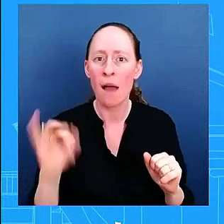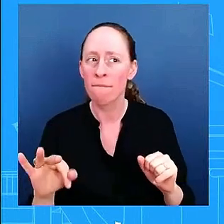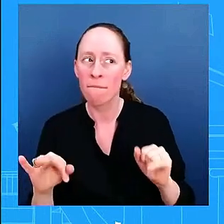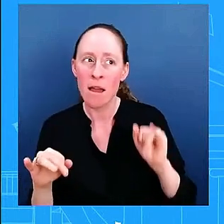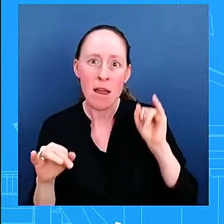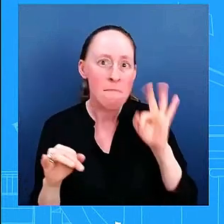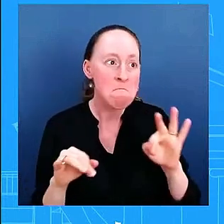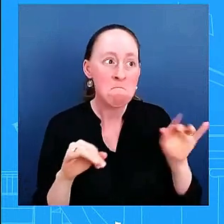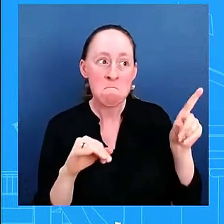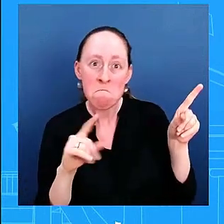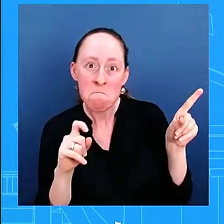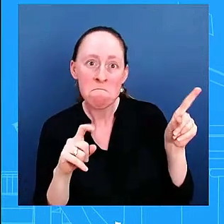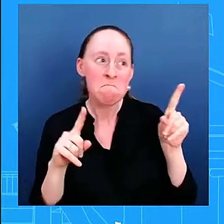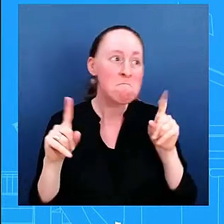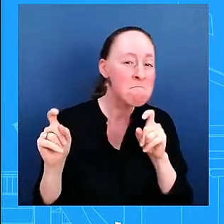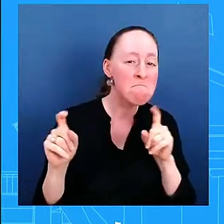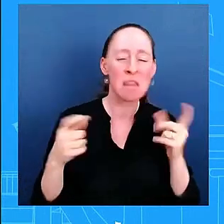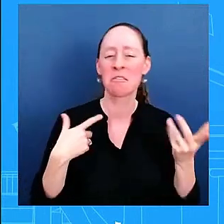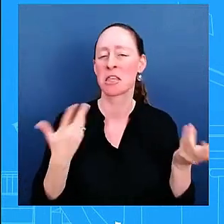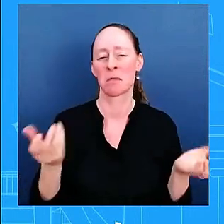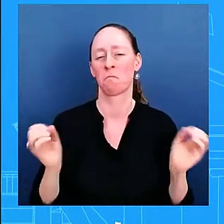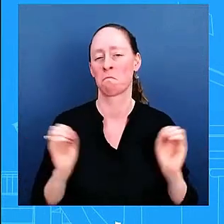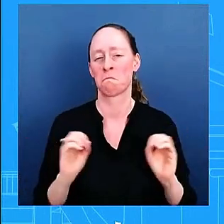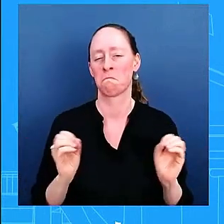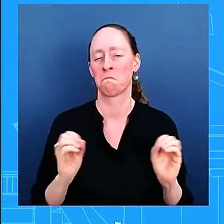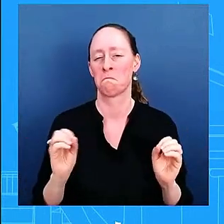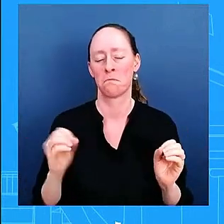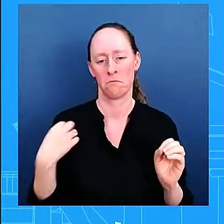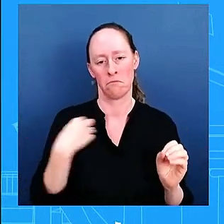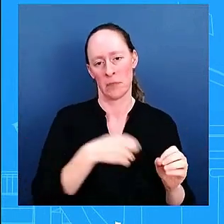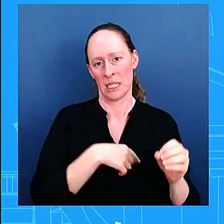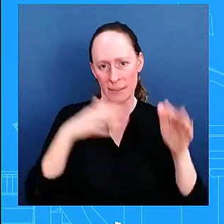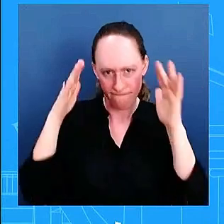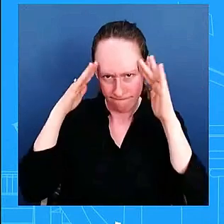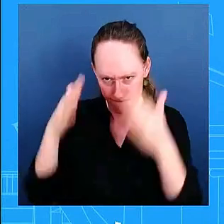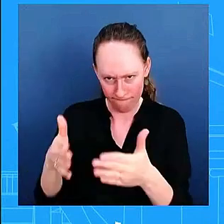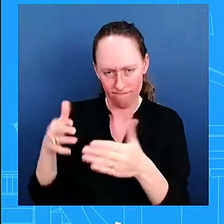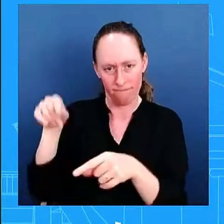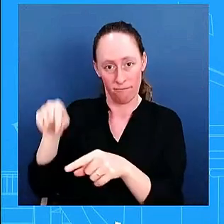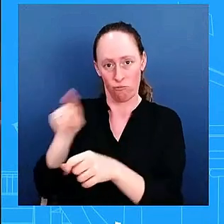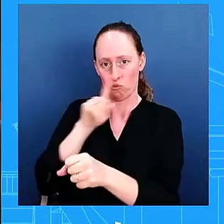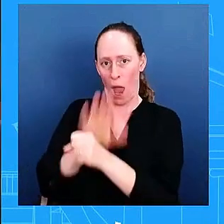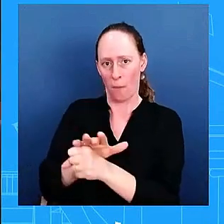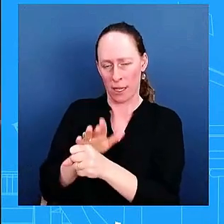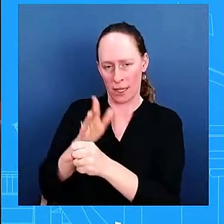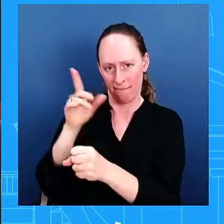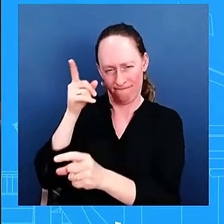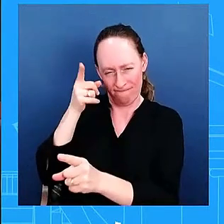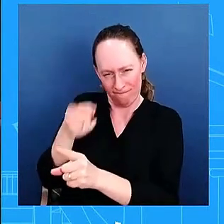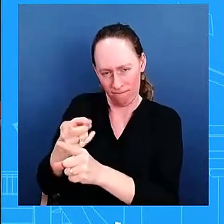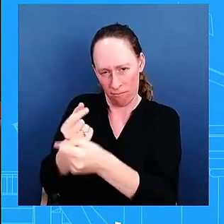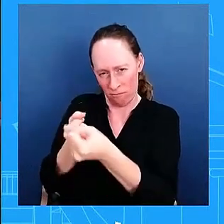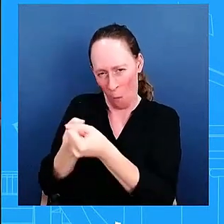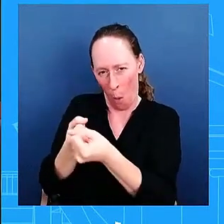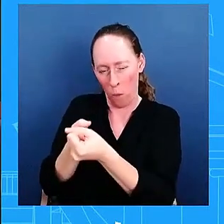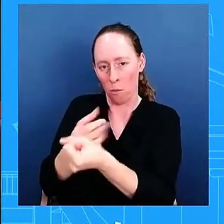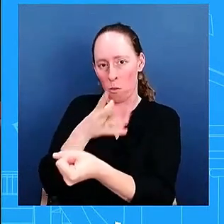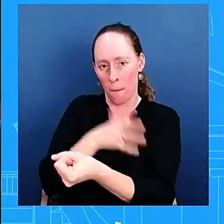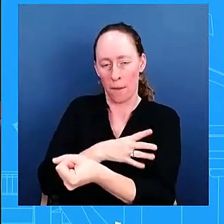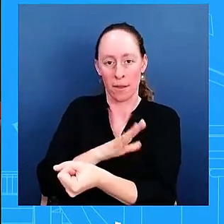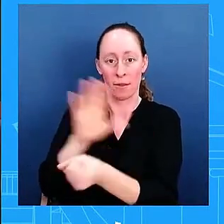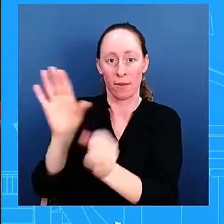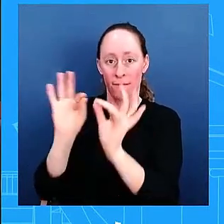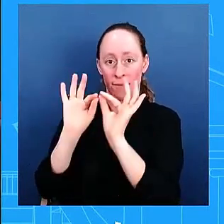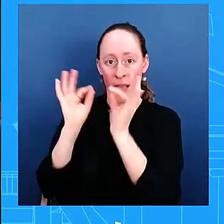what we can focus on is keeping that commitment that we have made to women and families across the country and then tomorrow in new hampshire cnn is reporting that